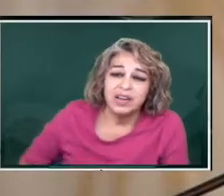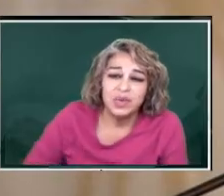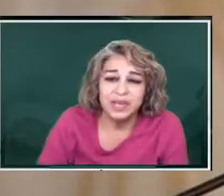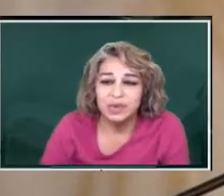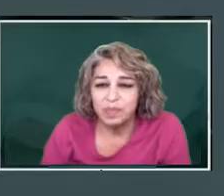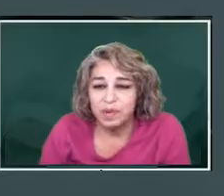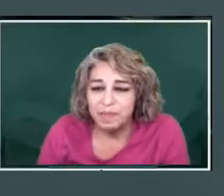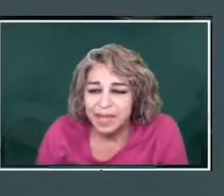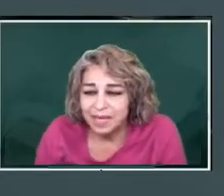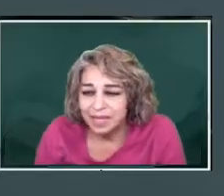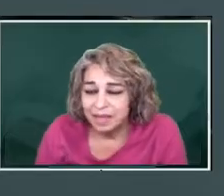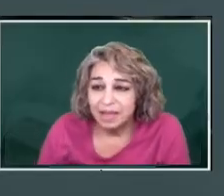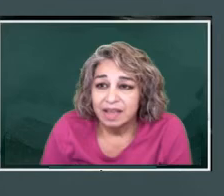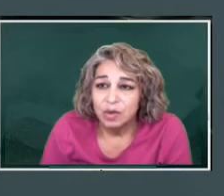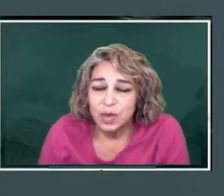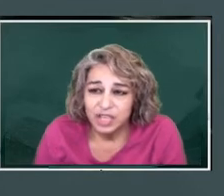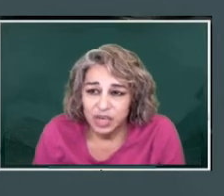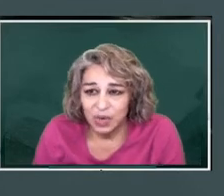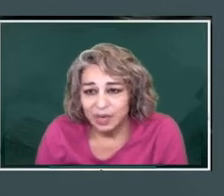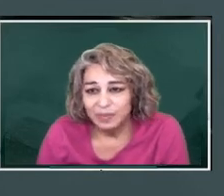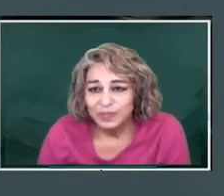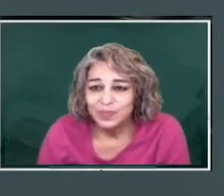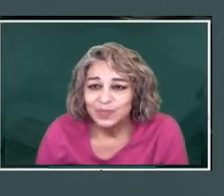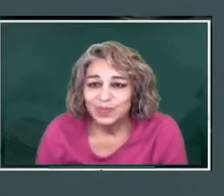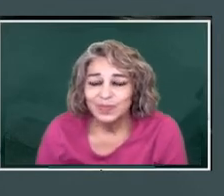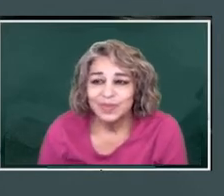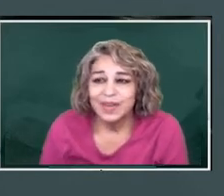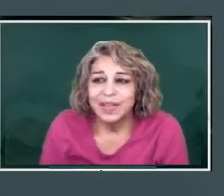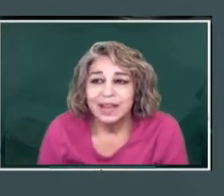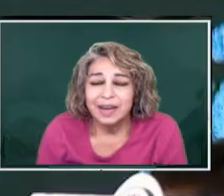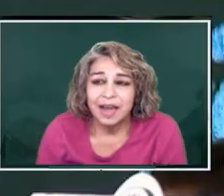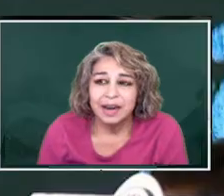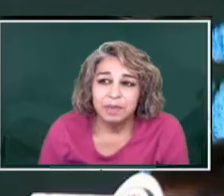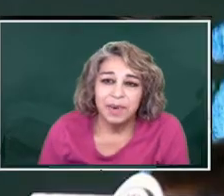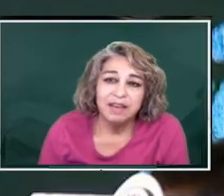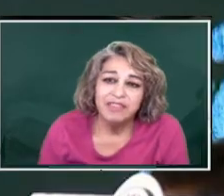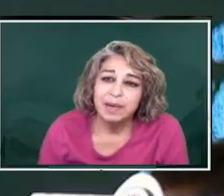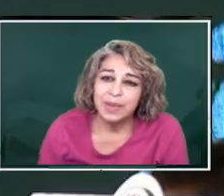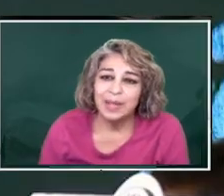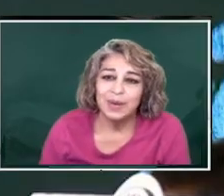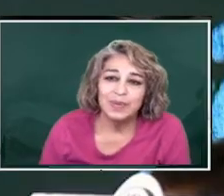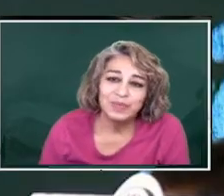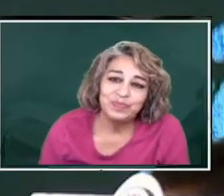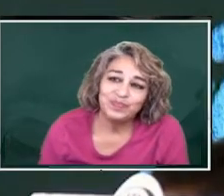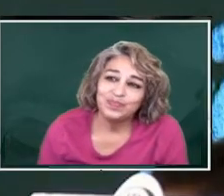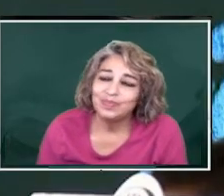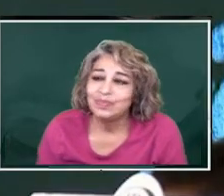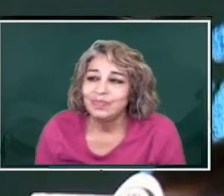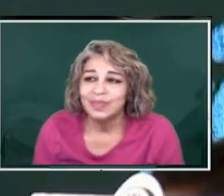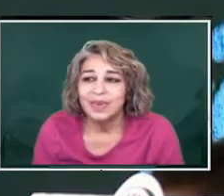are not going to permit Guachicol, not above, not below,